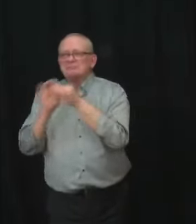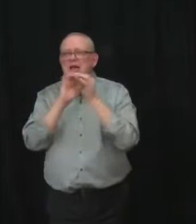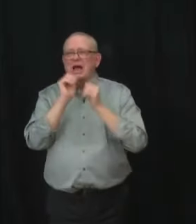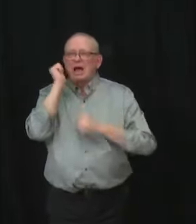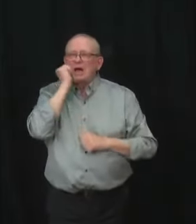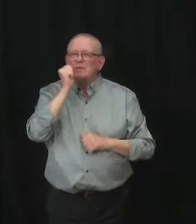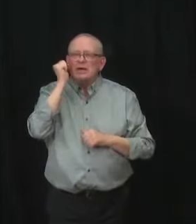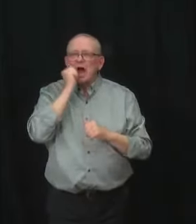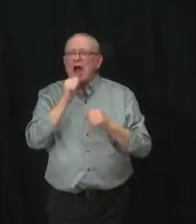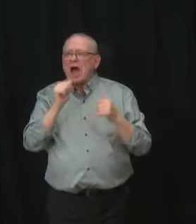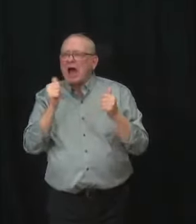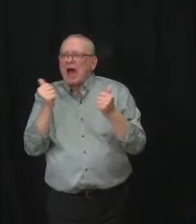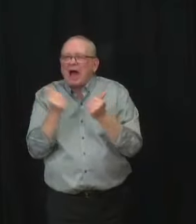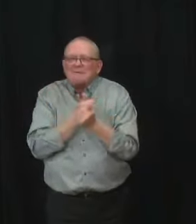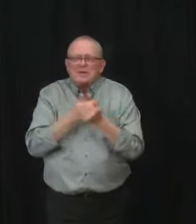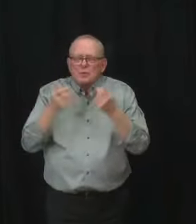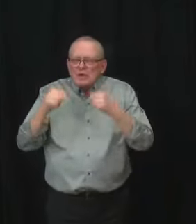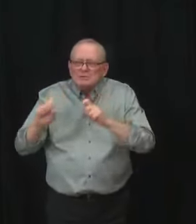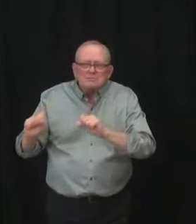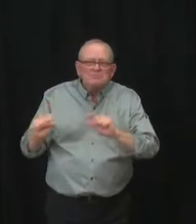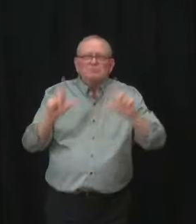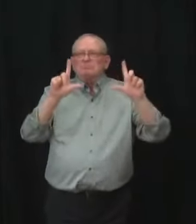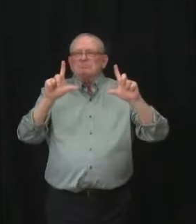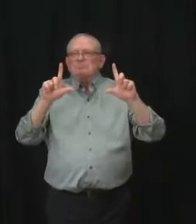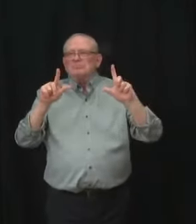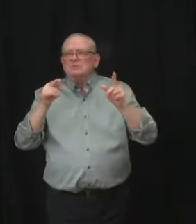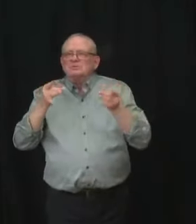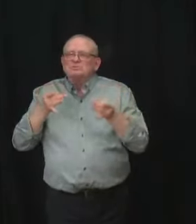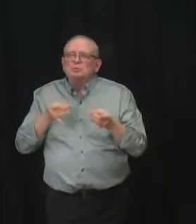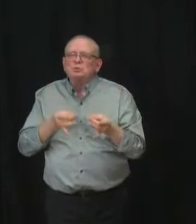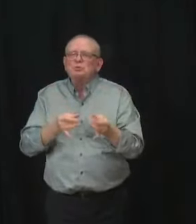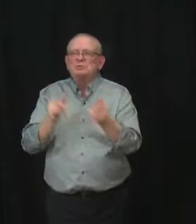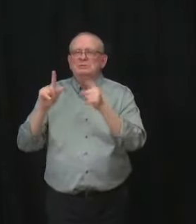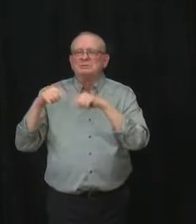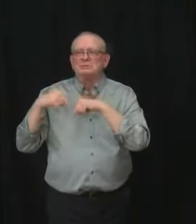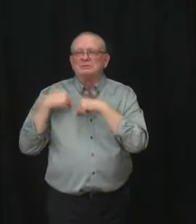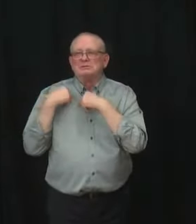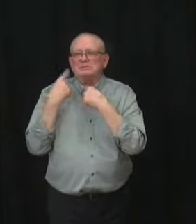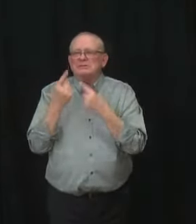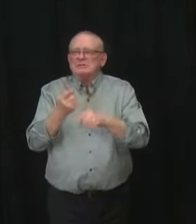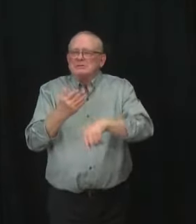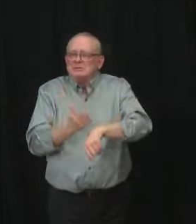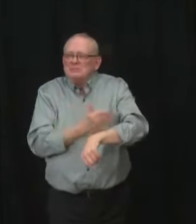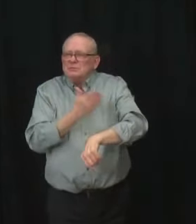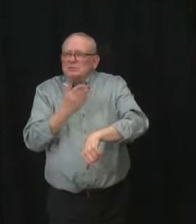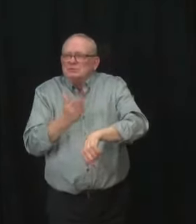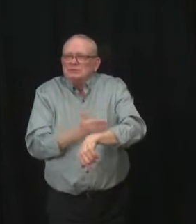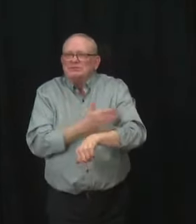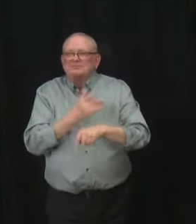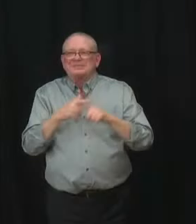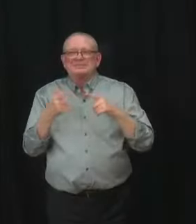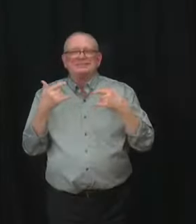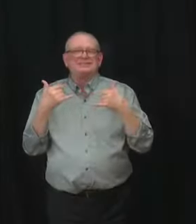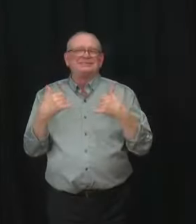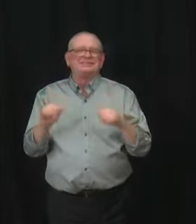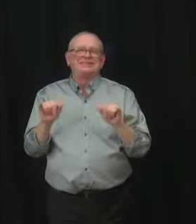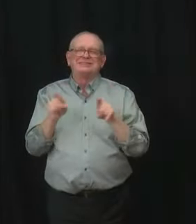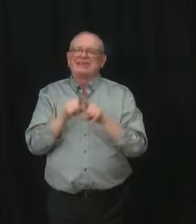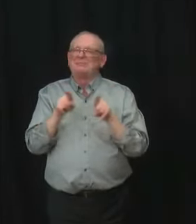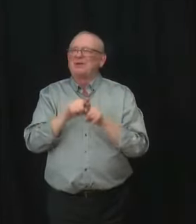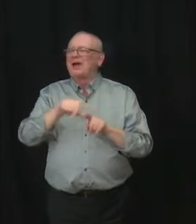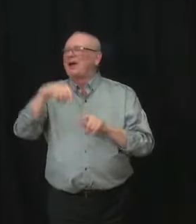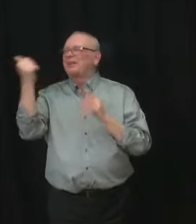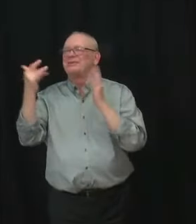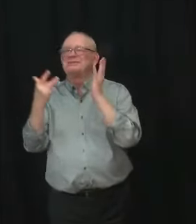infrastructure necessary for this to go smoothly has been built and enhanced over time but just like any other system sometimes